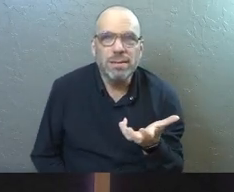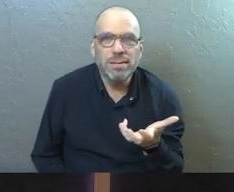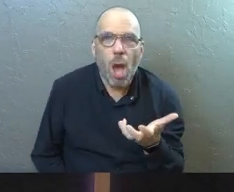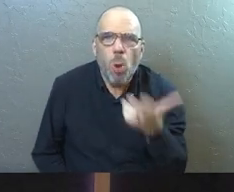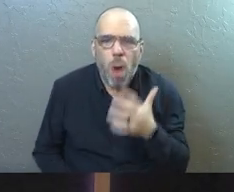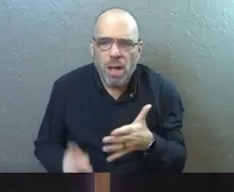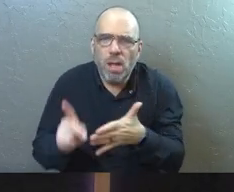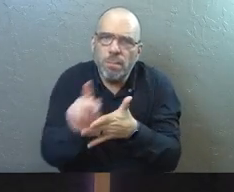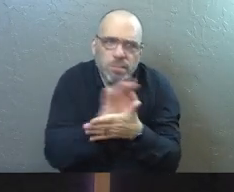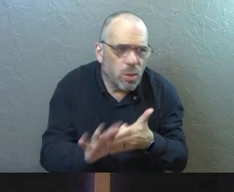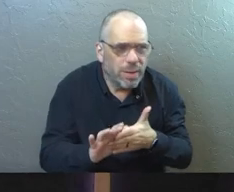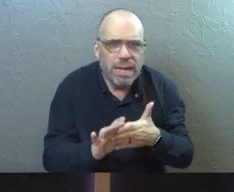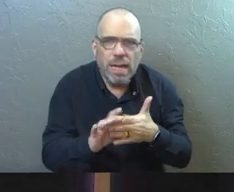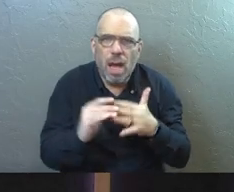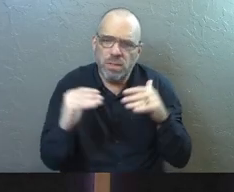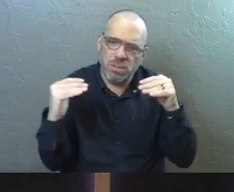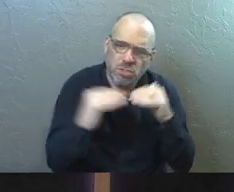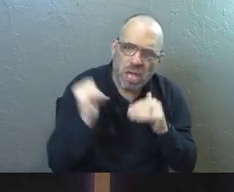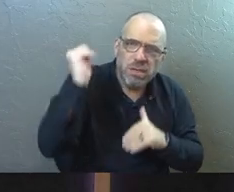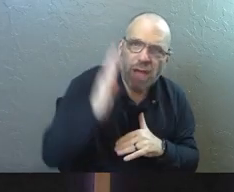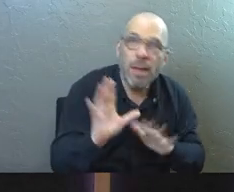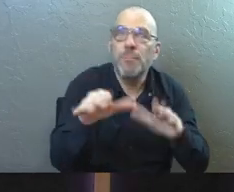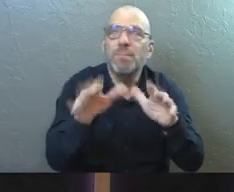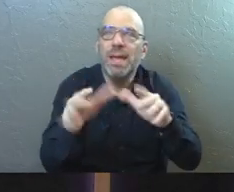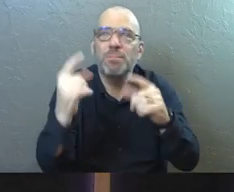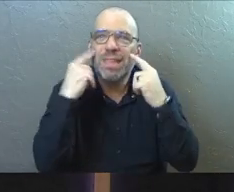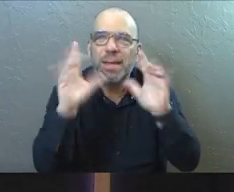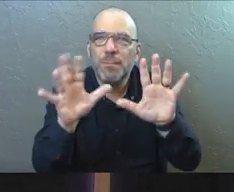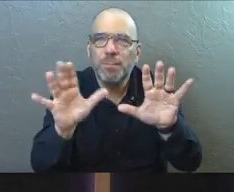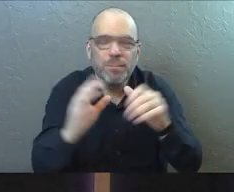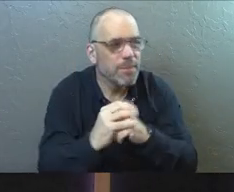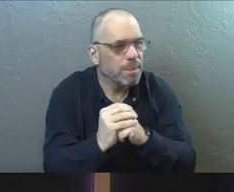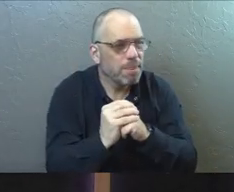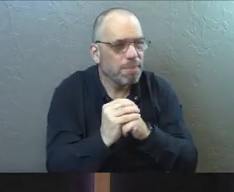We want the purity. We want the justice of God. Think about it for a second.